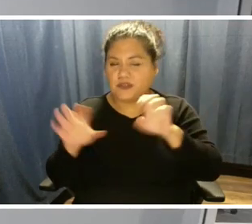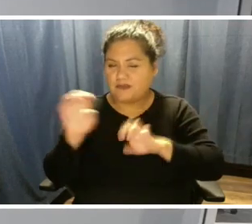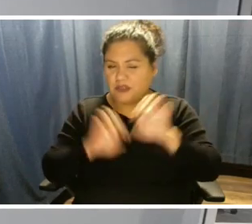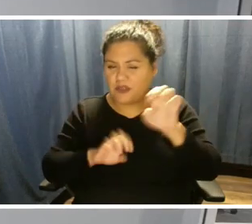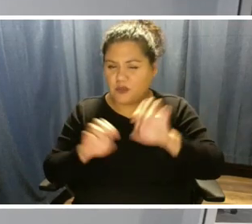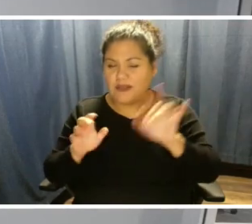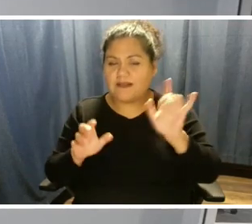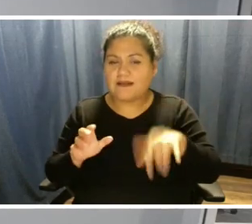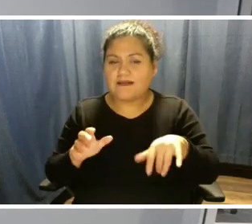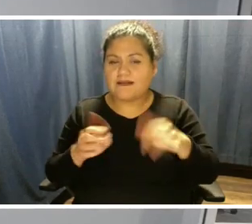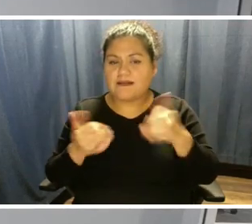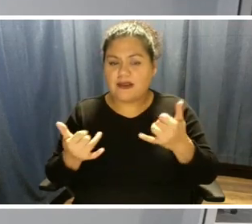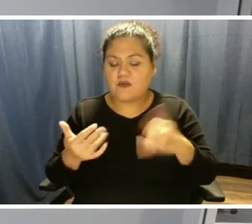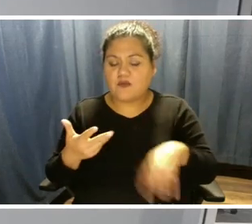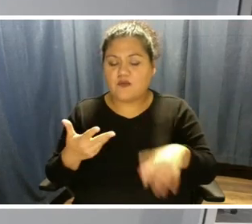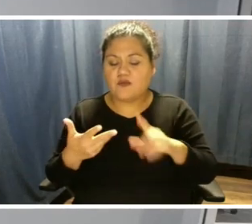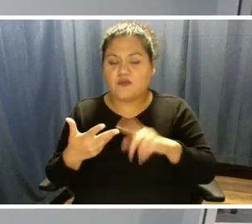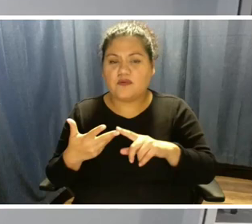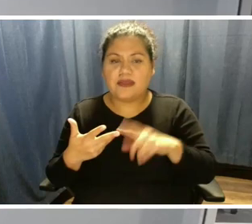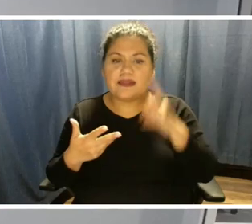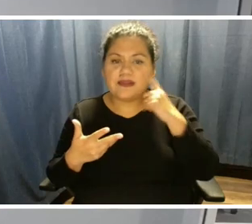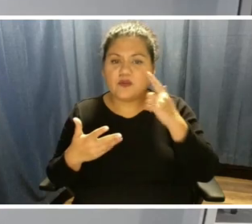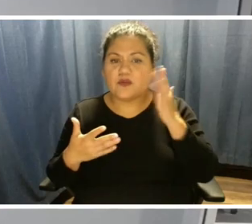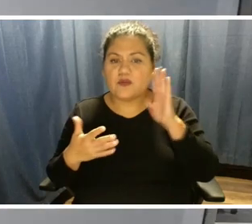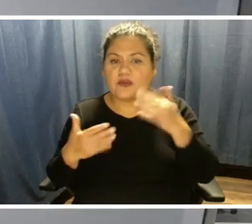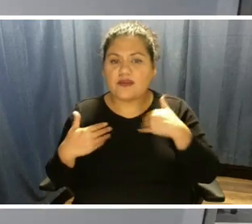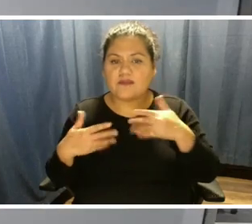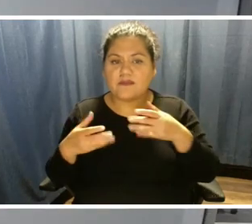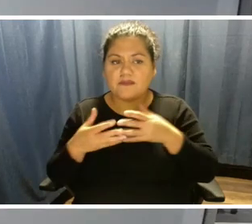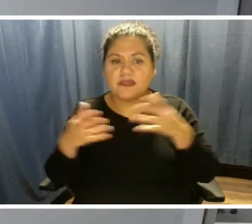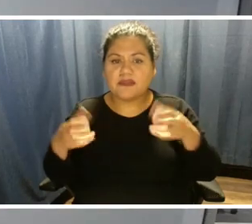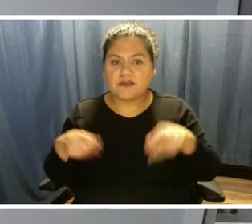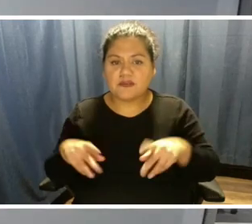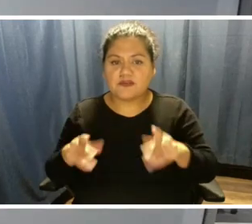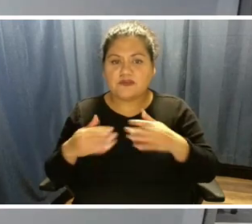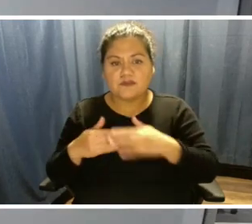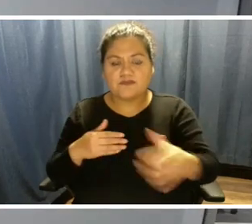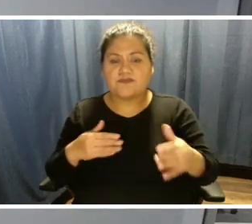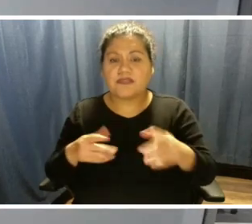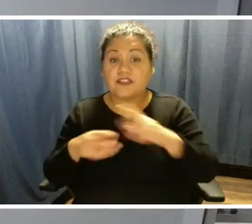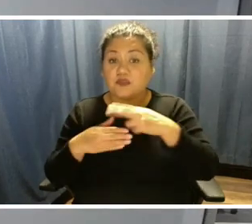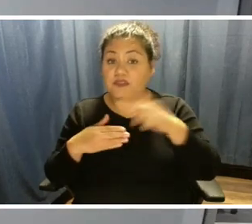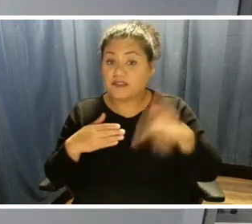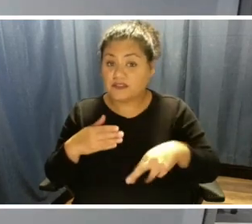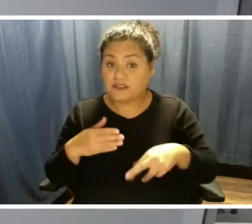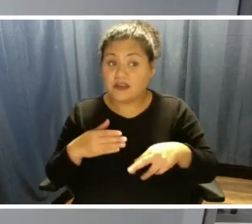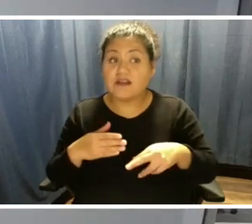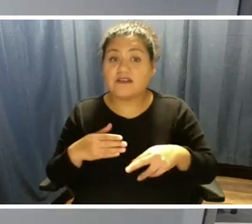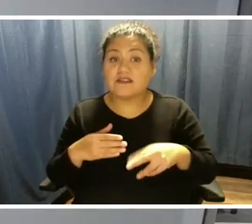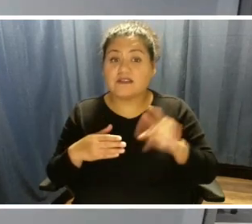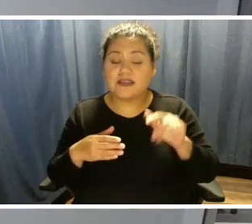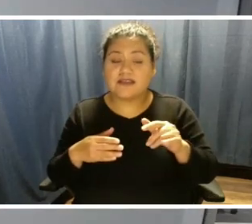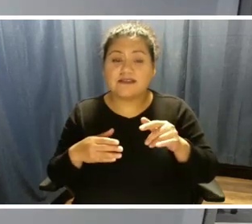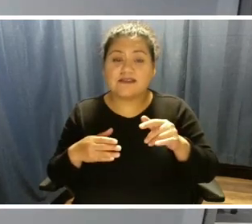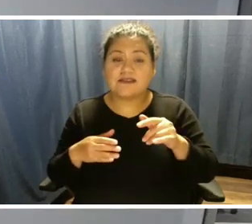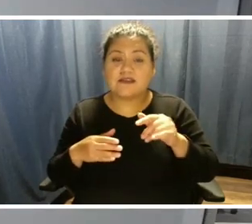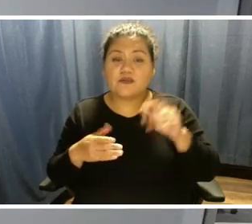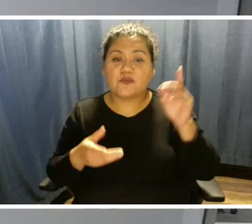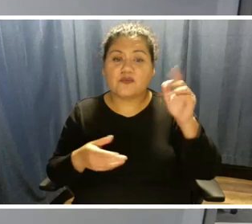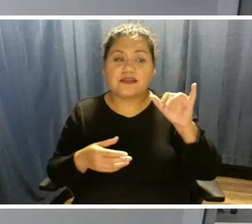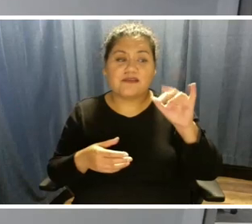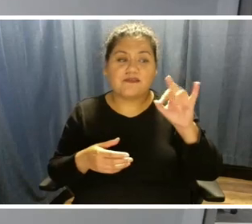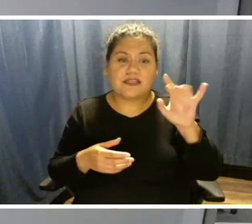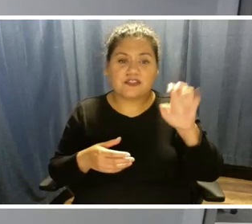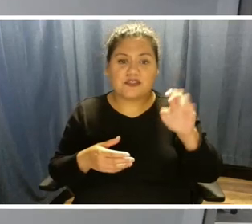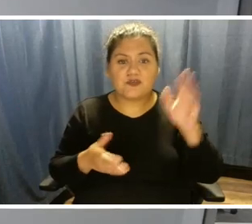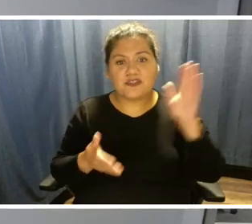we think there's going to be a lot of opportunities going forward. as a result of the Inflation Reduction Act. We're very excited about it and we're glad